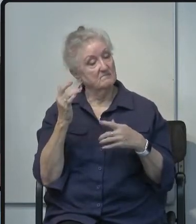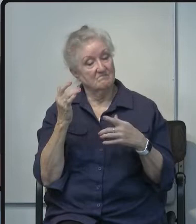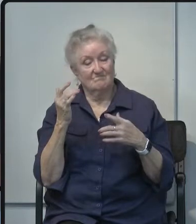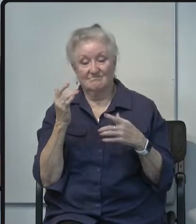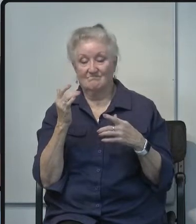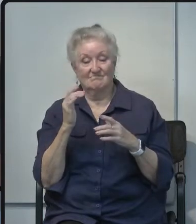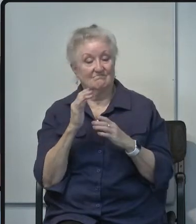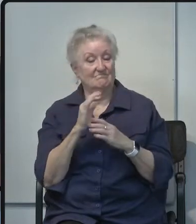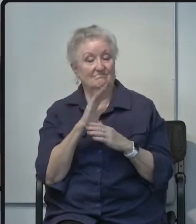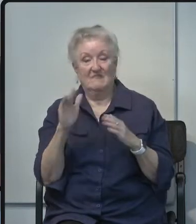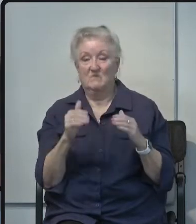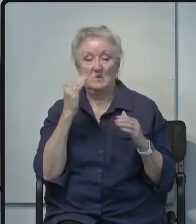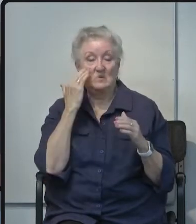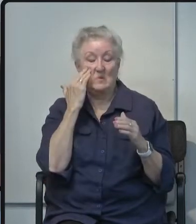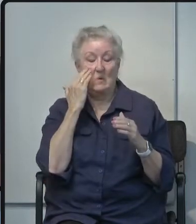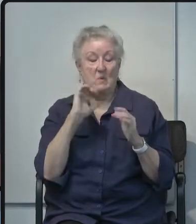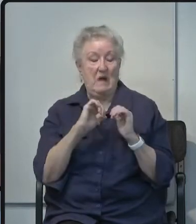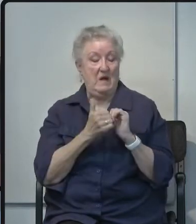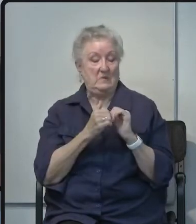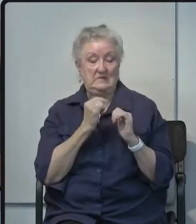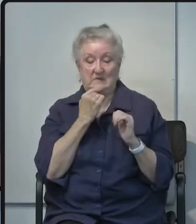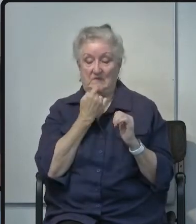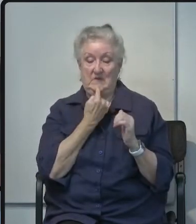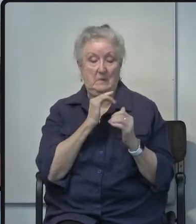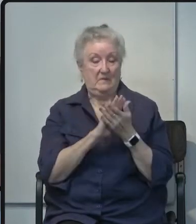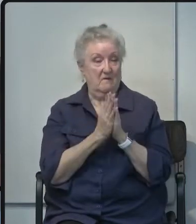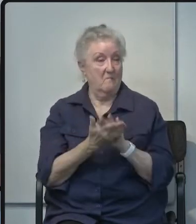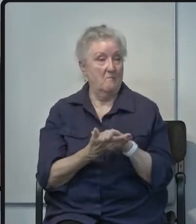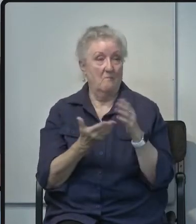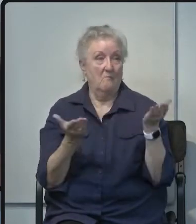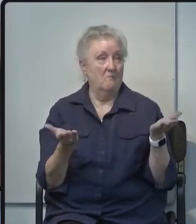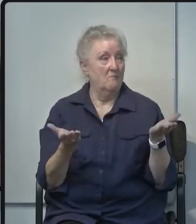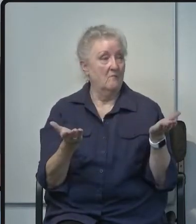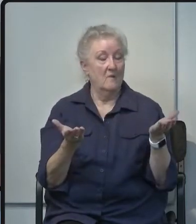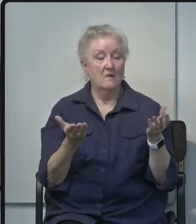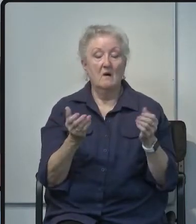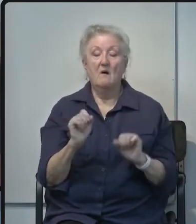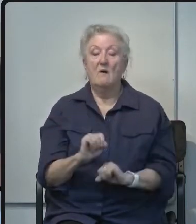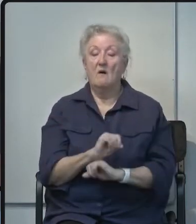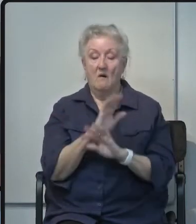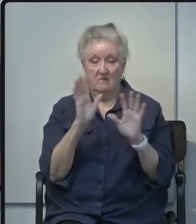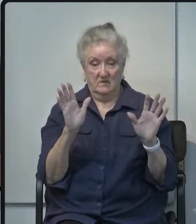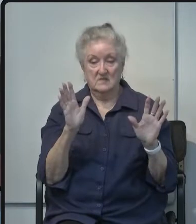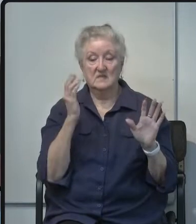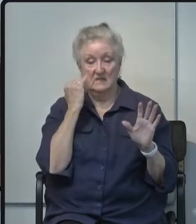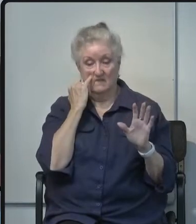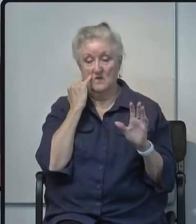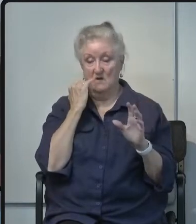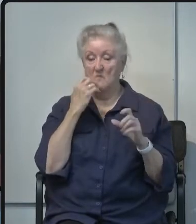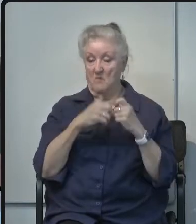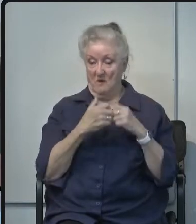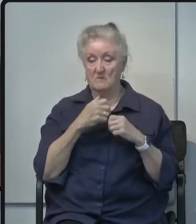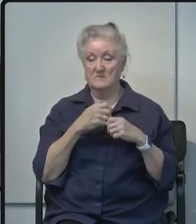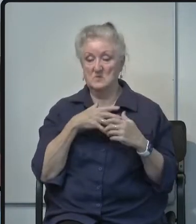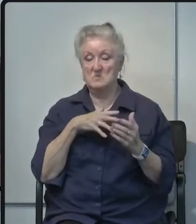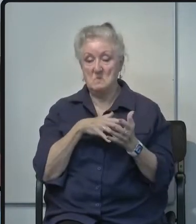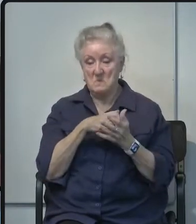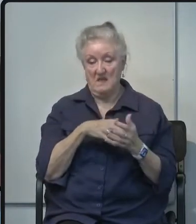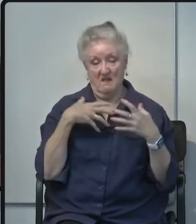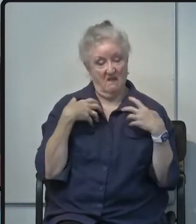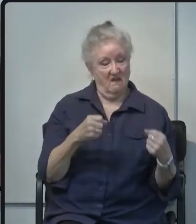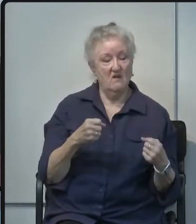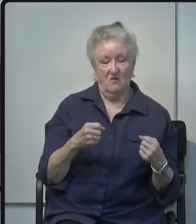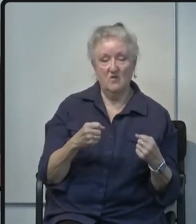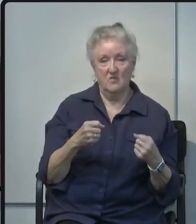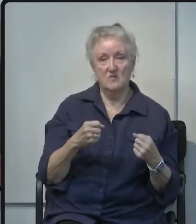knowing how severe the illness is can become obviously if somebody is underlying health conditions you know their